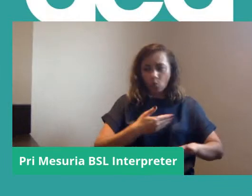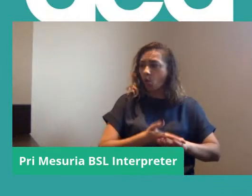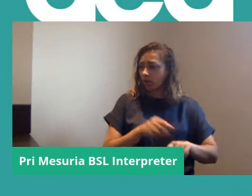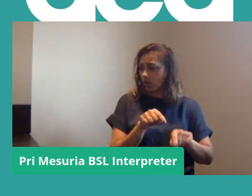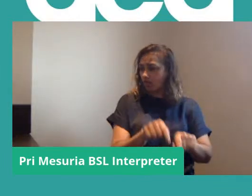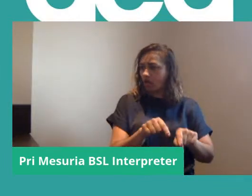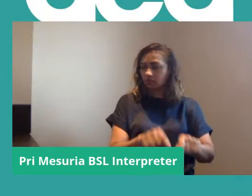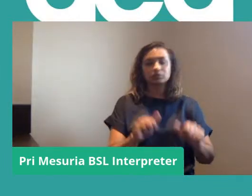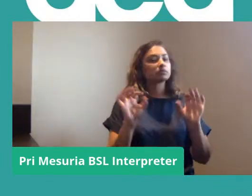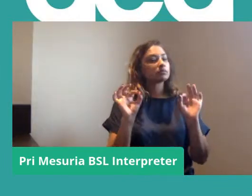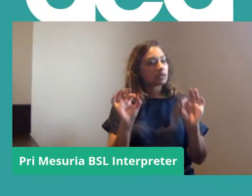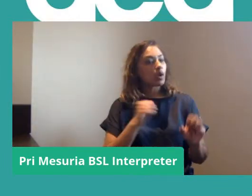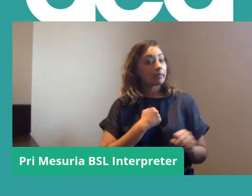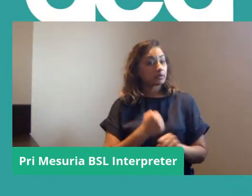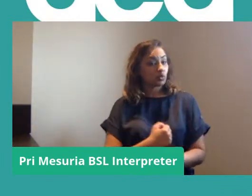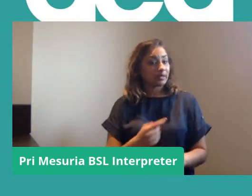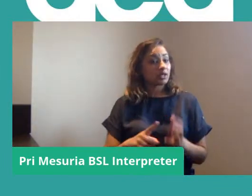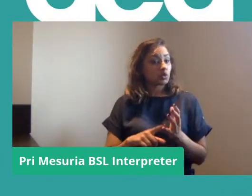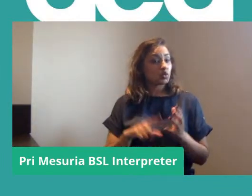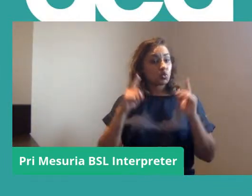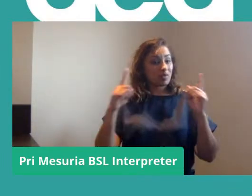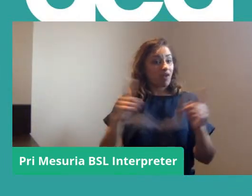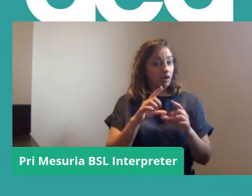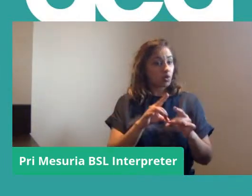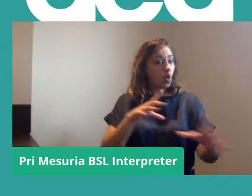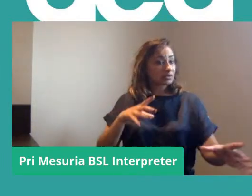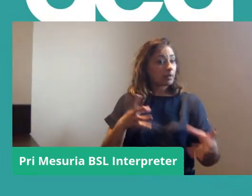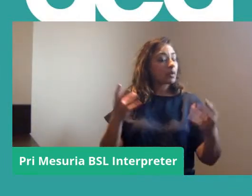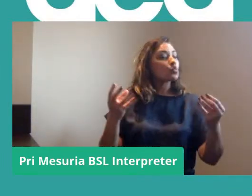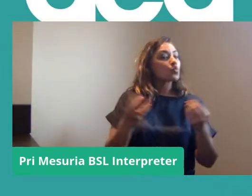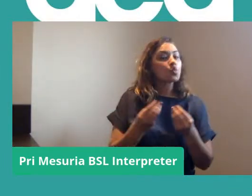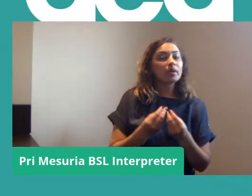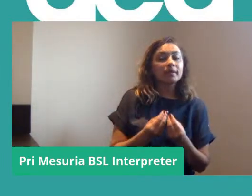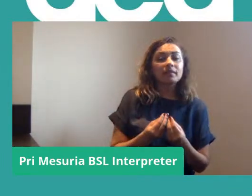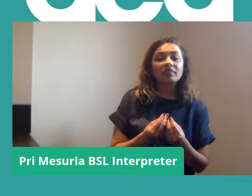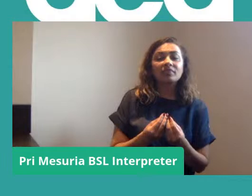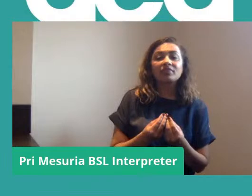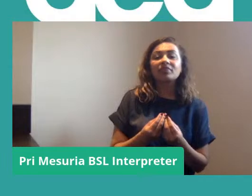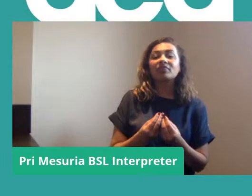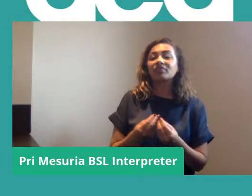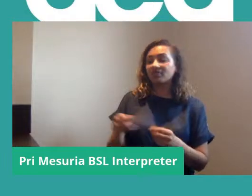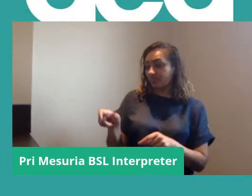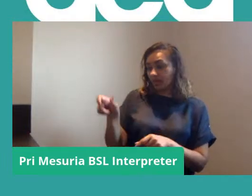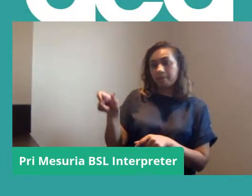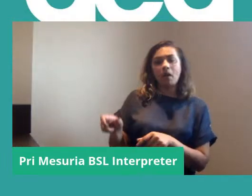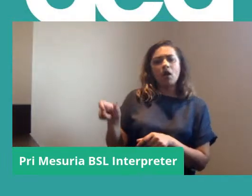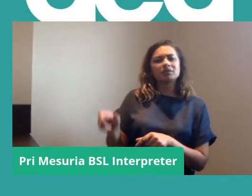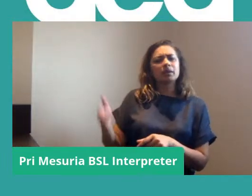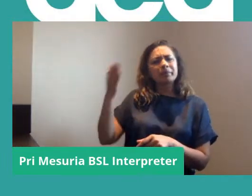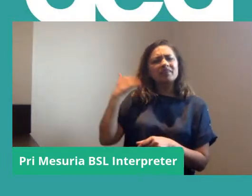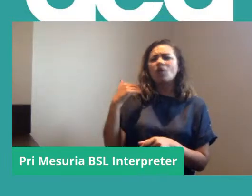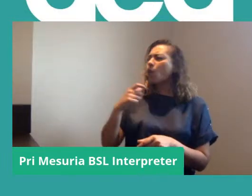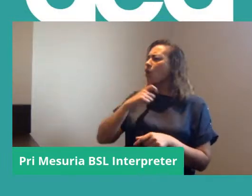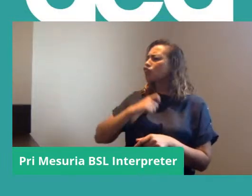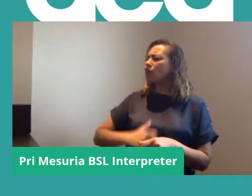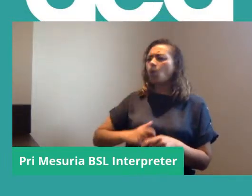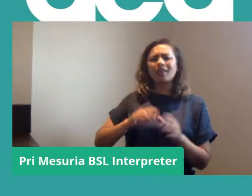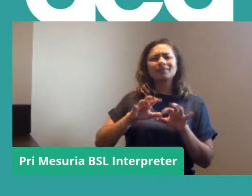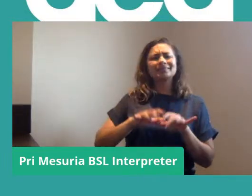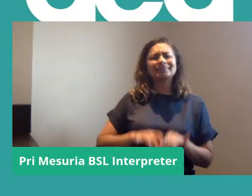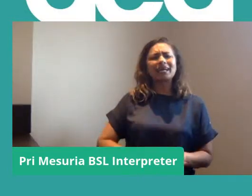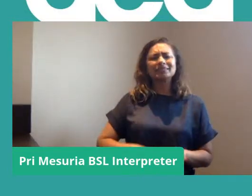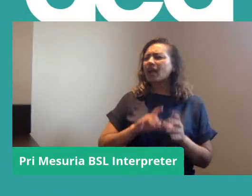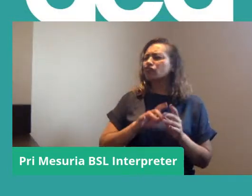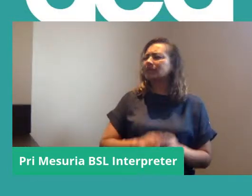And that's exactly what I'm doing at the University of Nottingham with the person who used to be secretary of the same branch with me when we had that